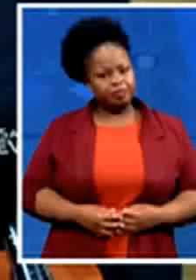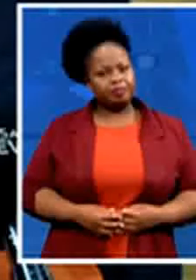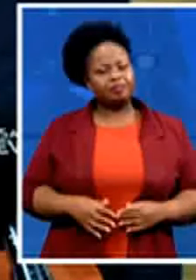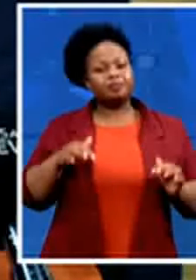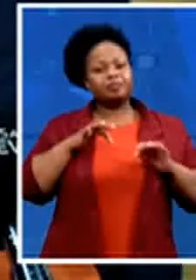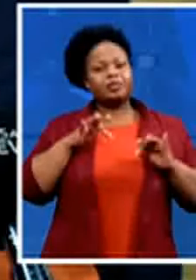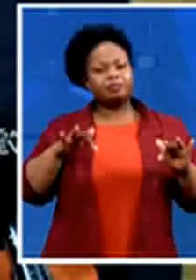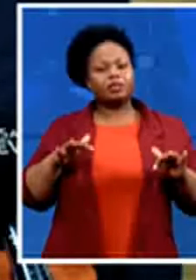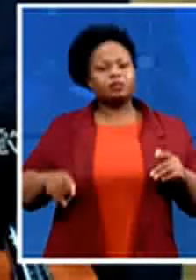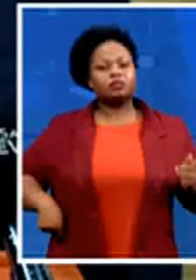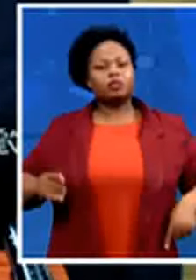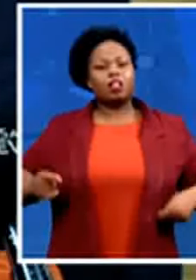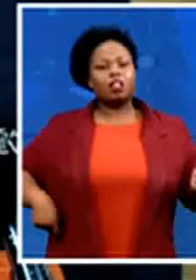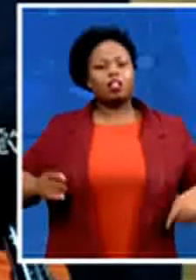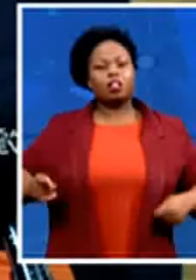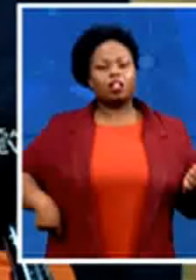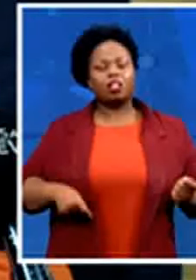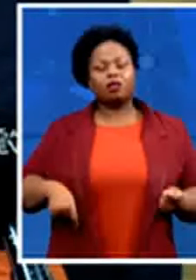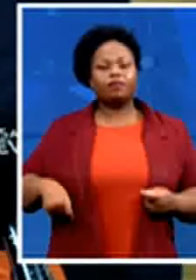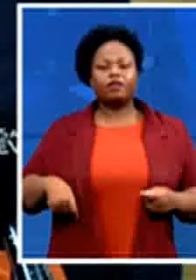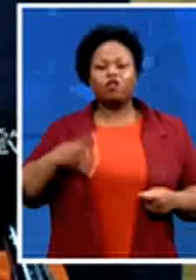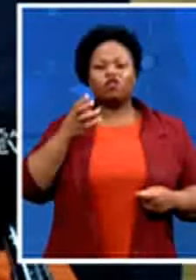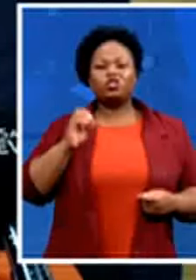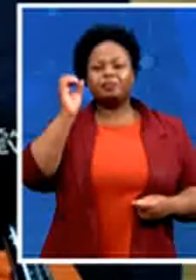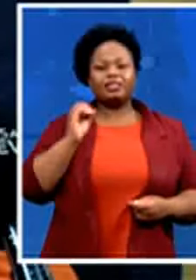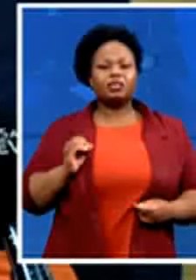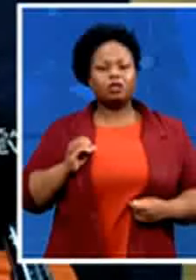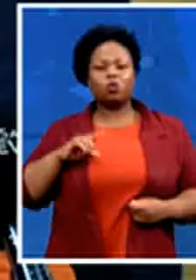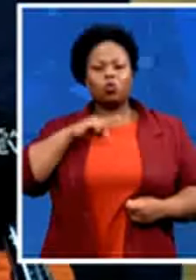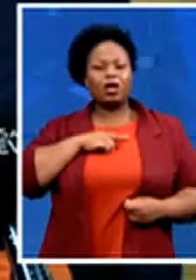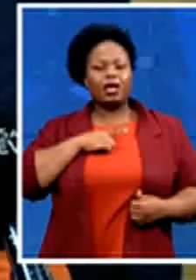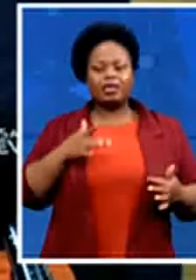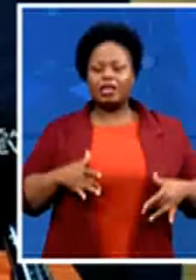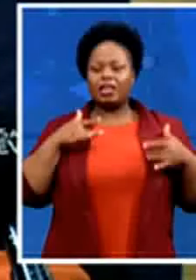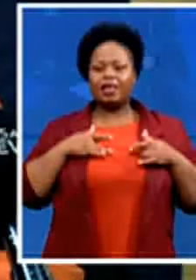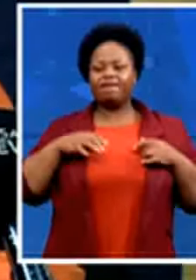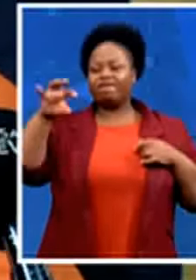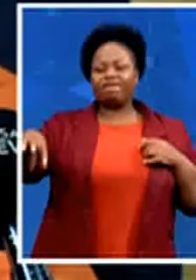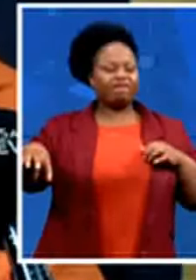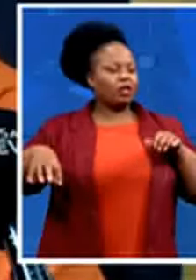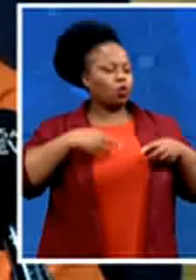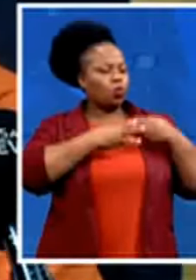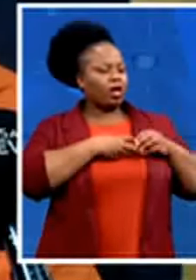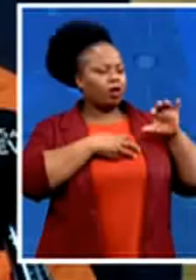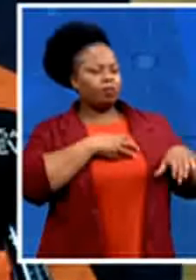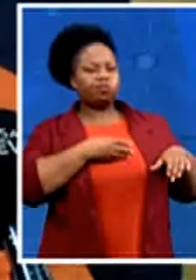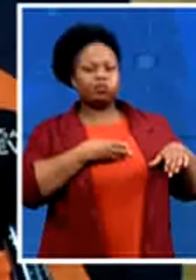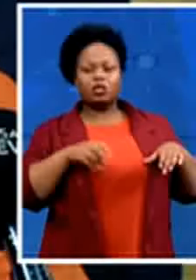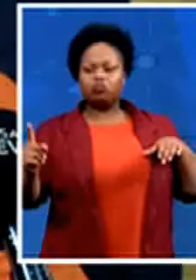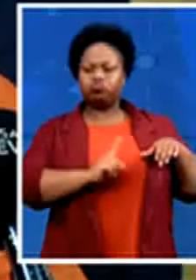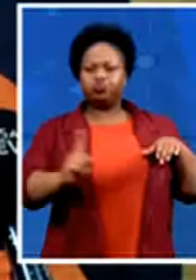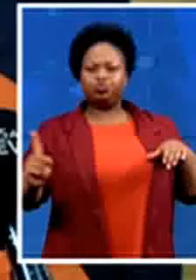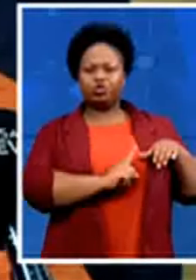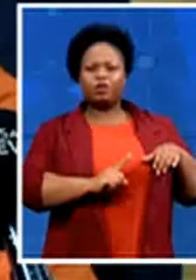travel to work because they are so far away from work because opportunities and that is why goodwill integrate